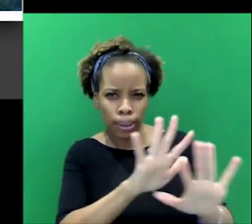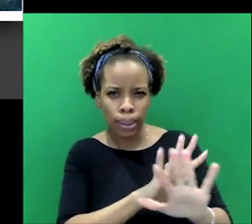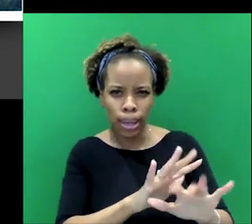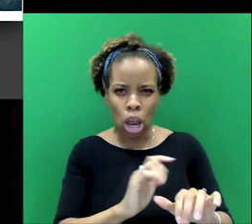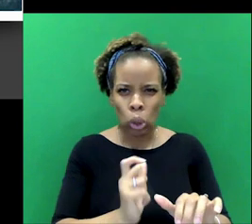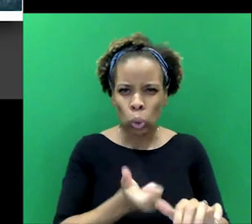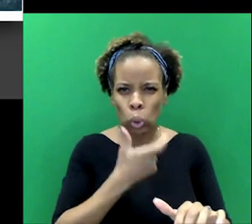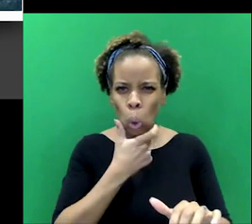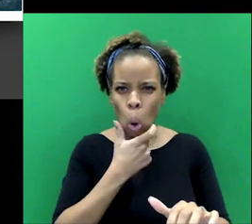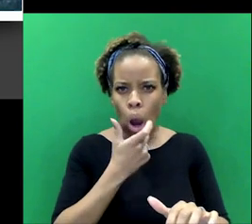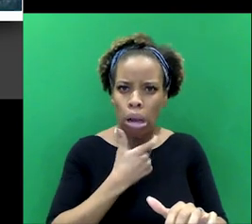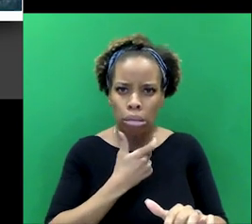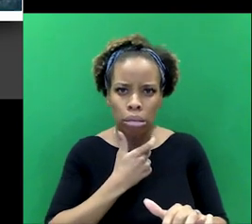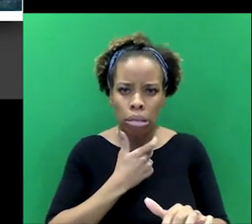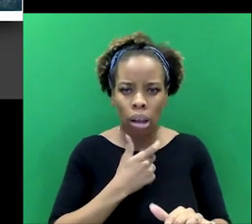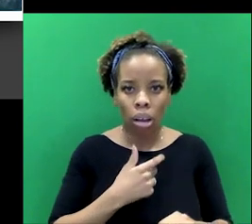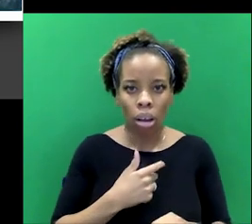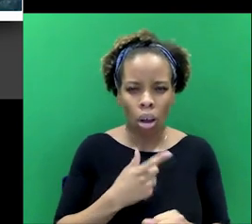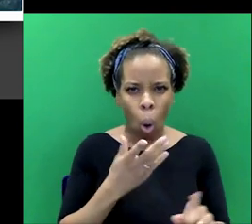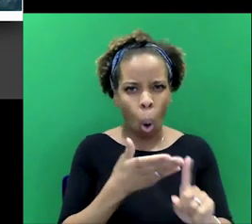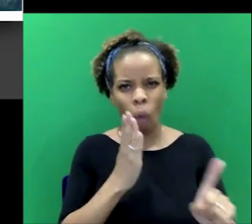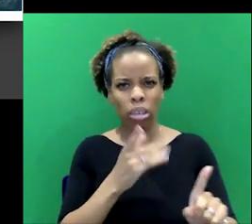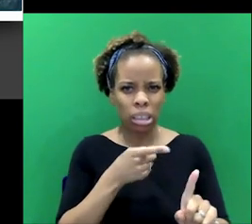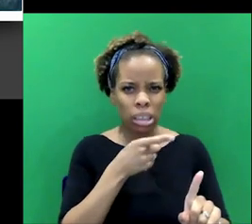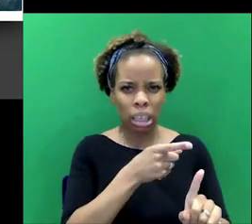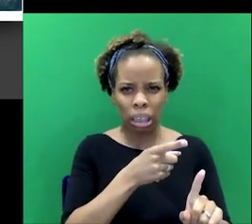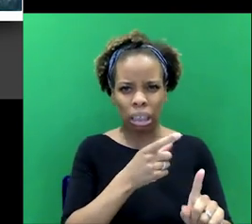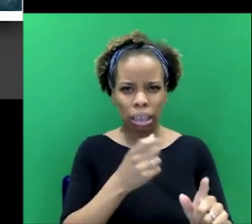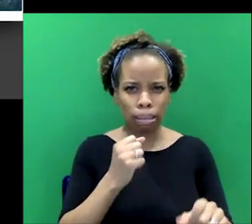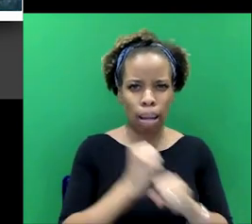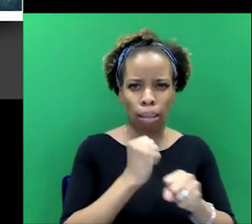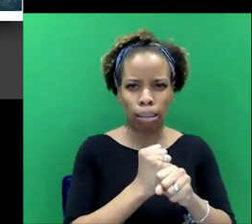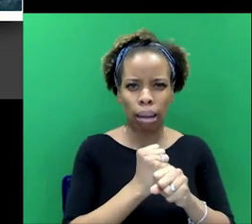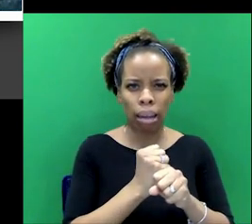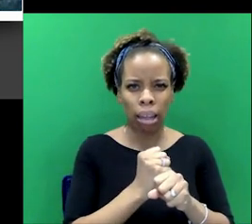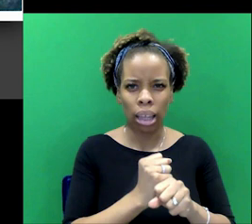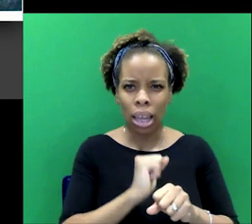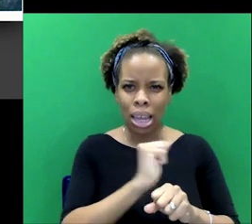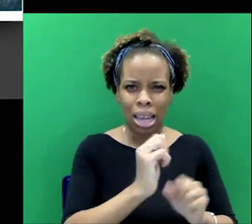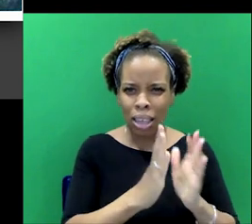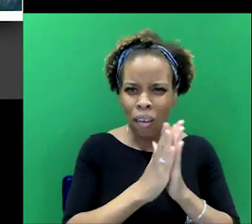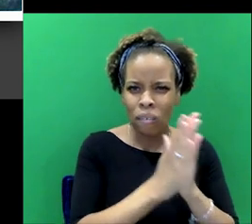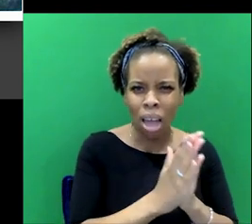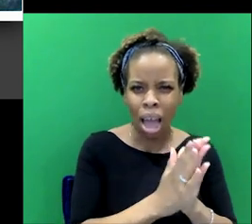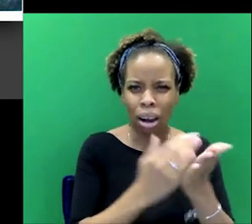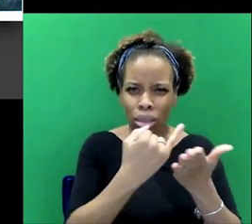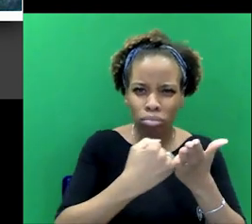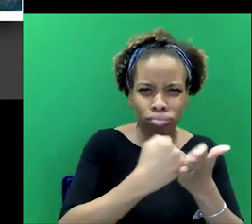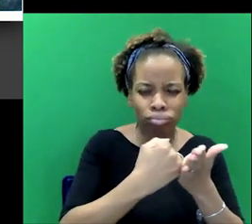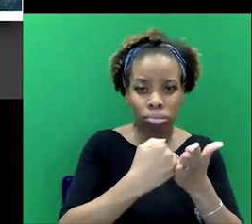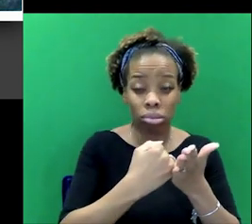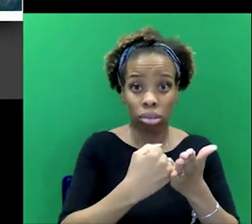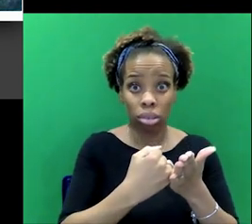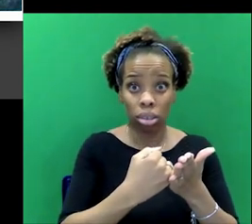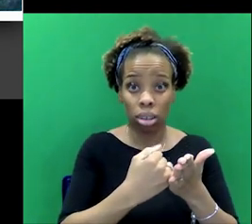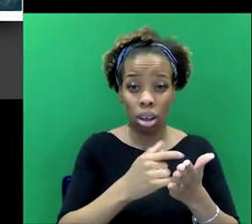And it's so obvious that he did the crime. And they say it's because of his faith. And, you know, it's, it's just pinned